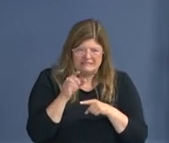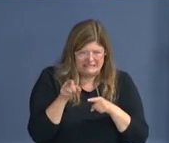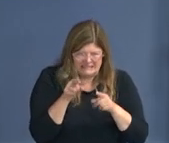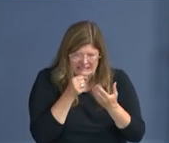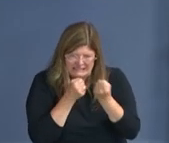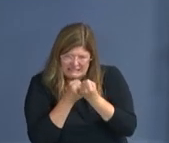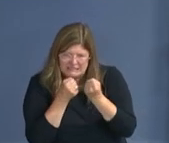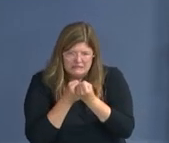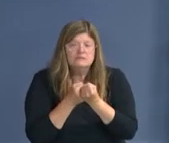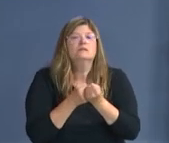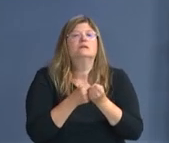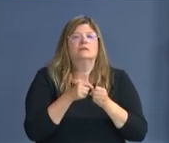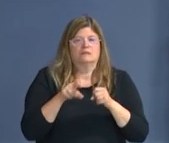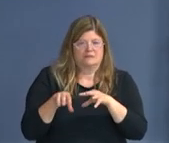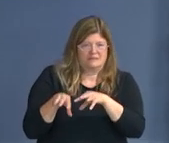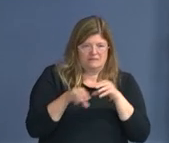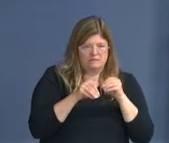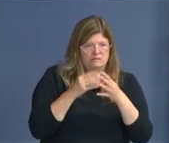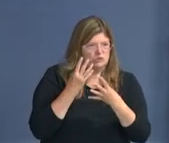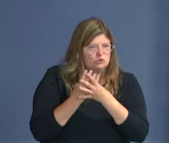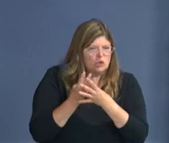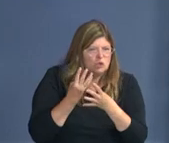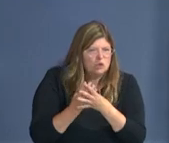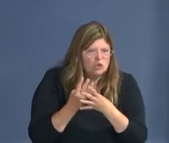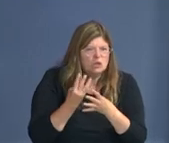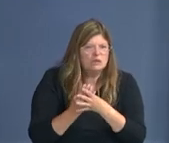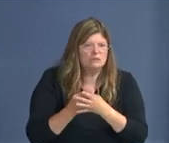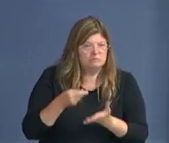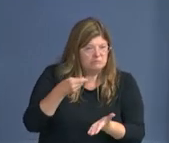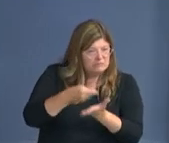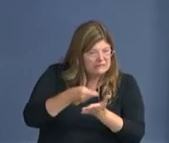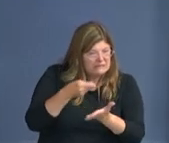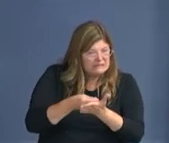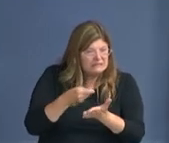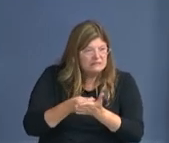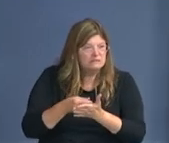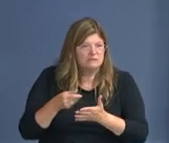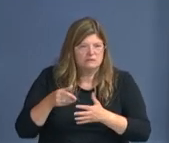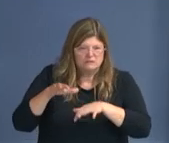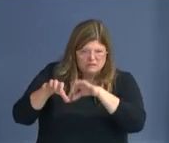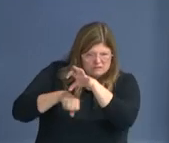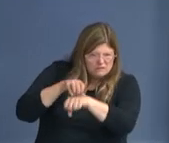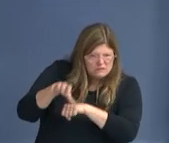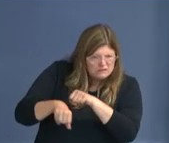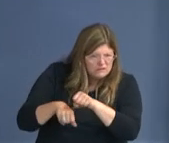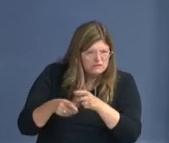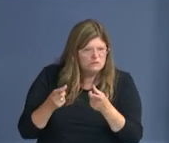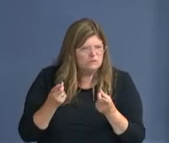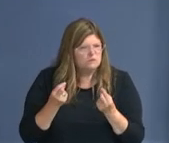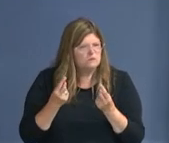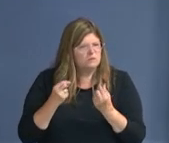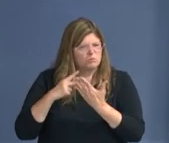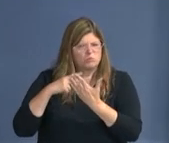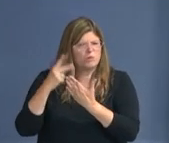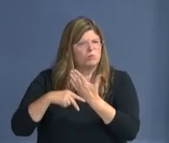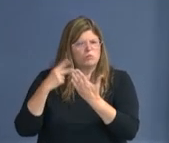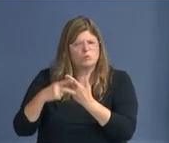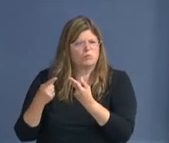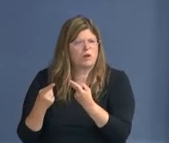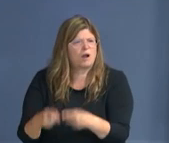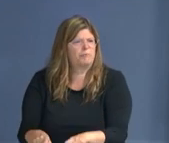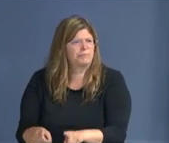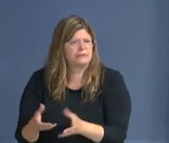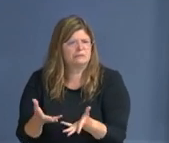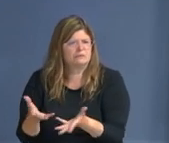taking money away from the police department, putting it into those programs. So do you see a big budget